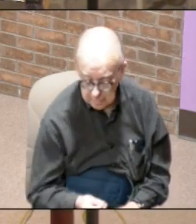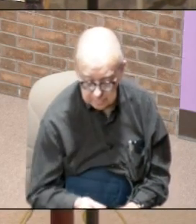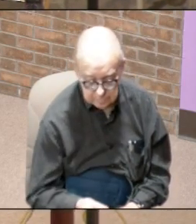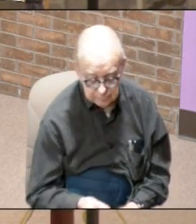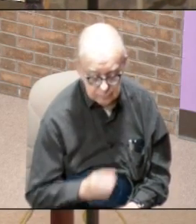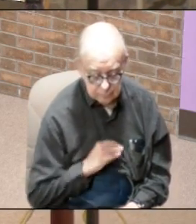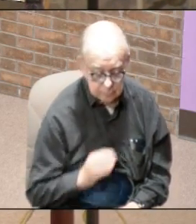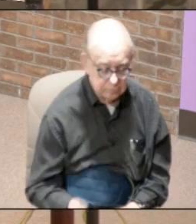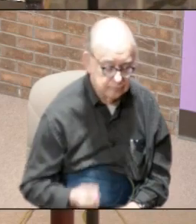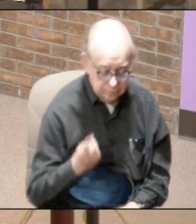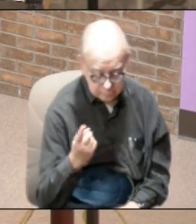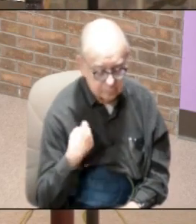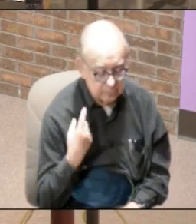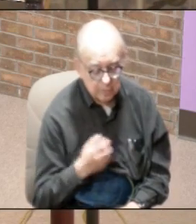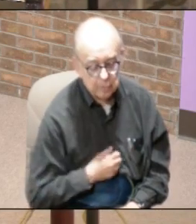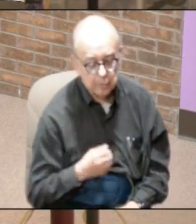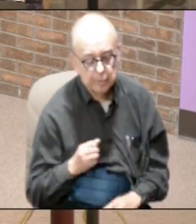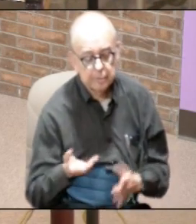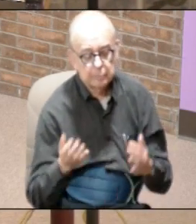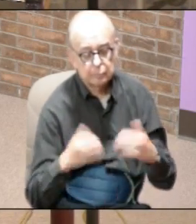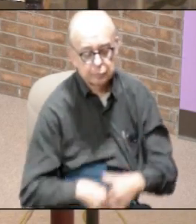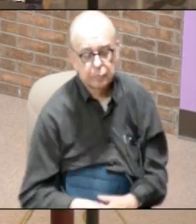master will you wake up we're going to crash